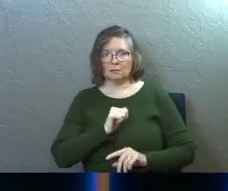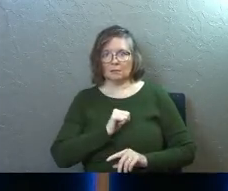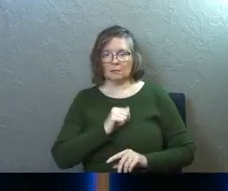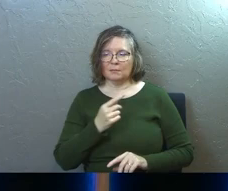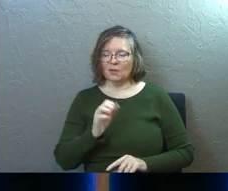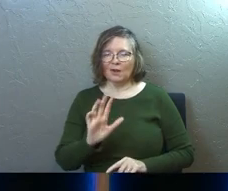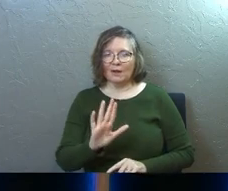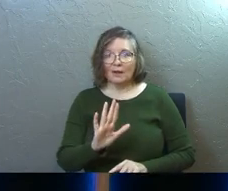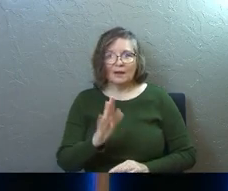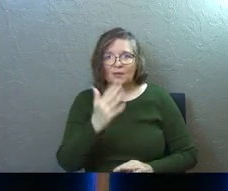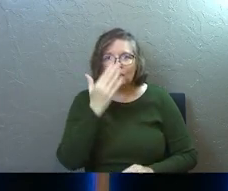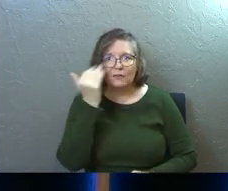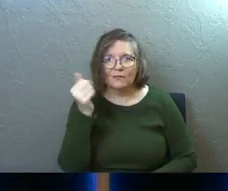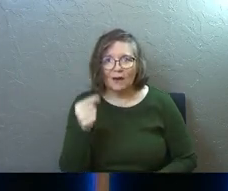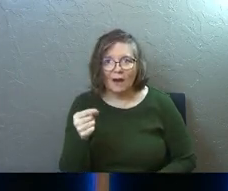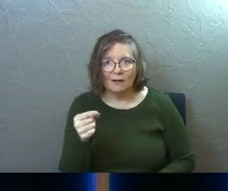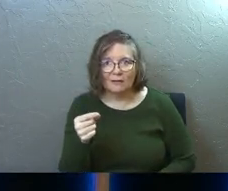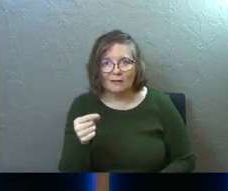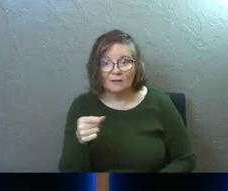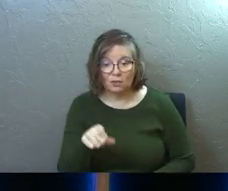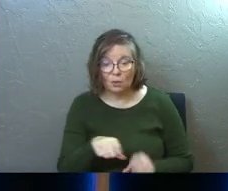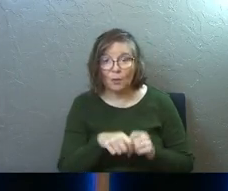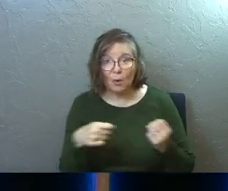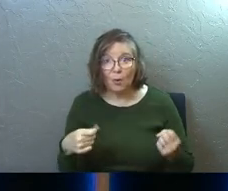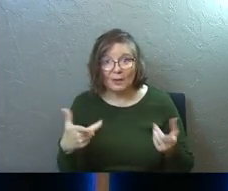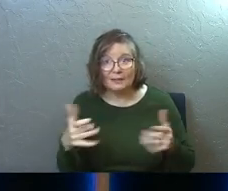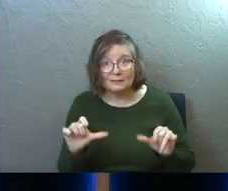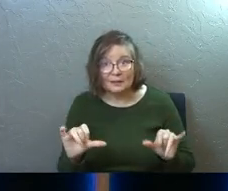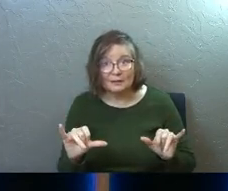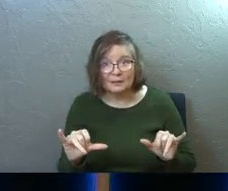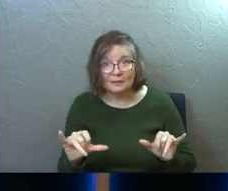Peter's like, you forgot. You're broken.